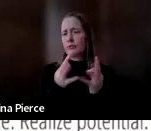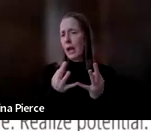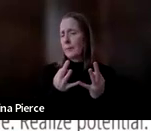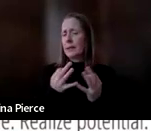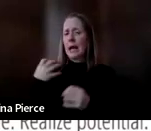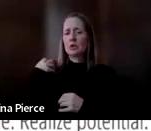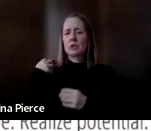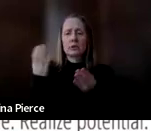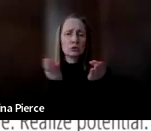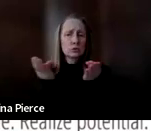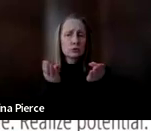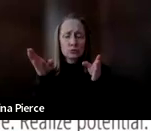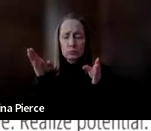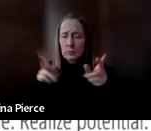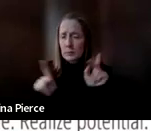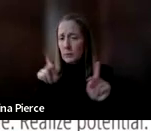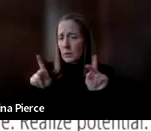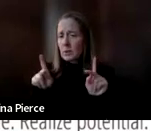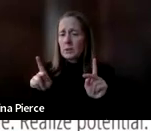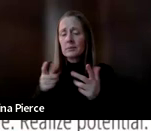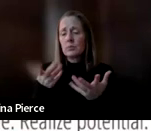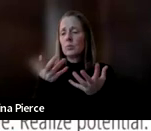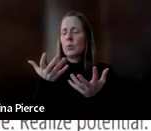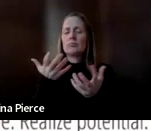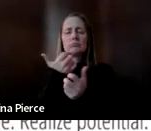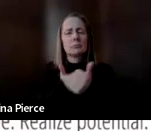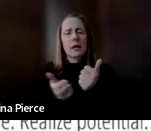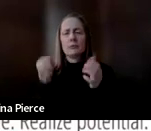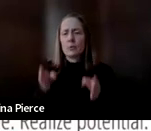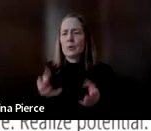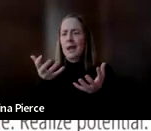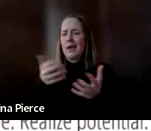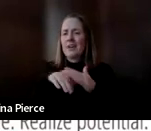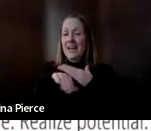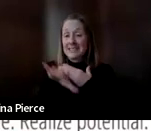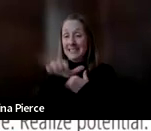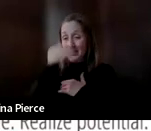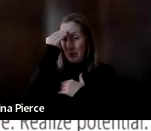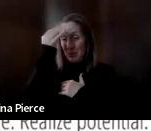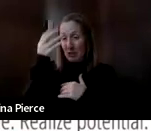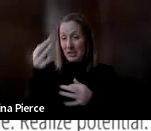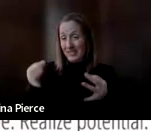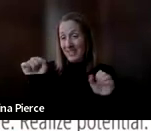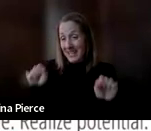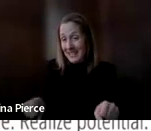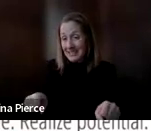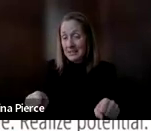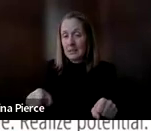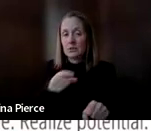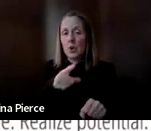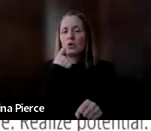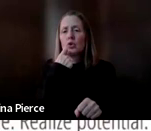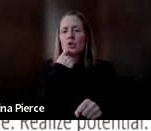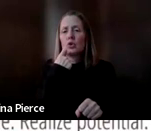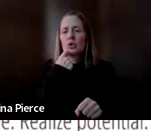personnel. We want everyone to have access to the information if they can. So you can see our current winter offerings.